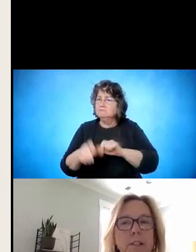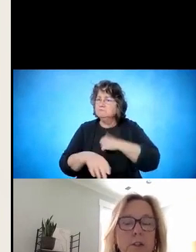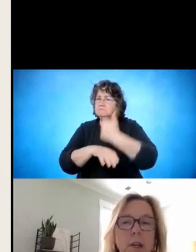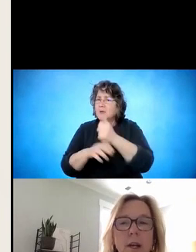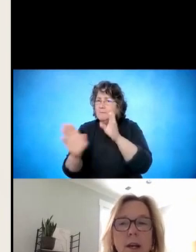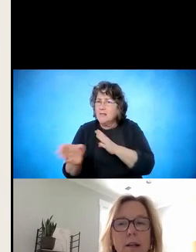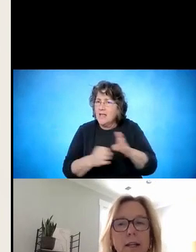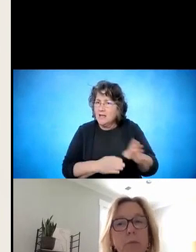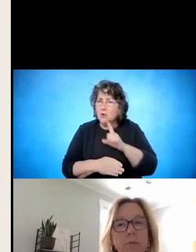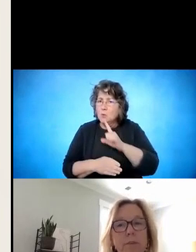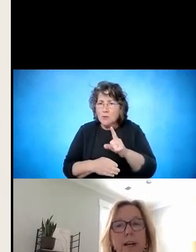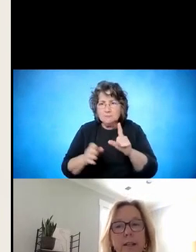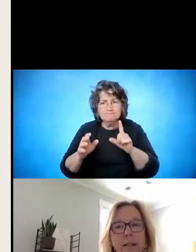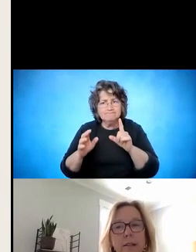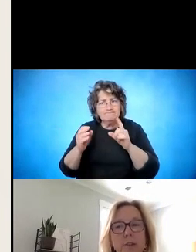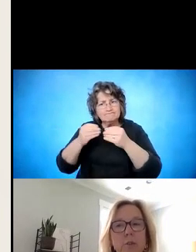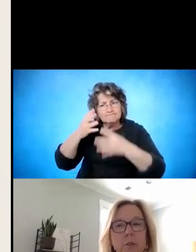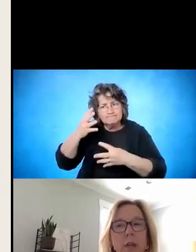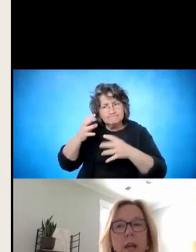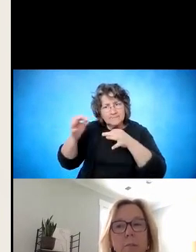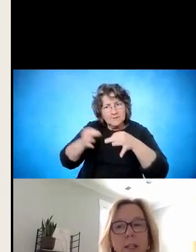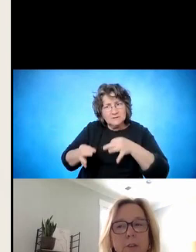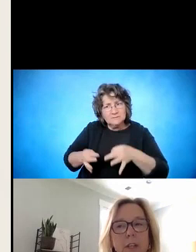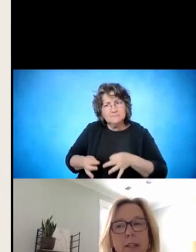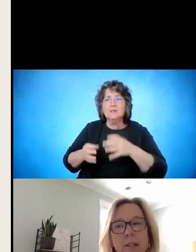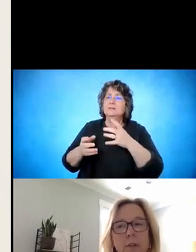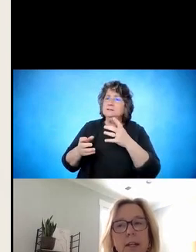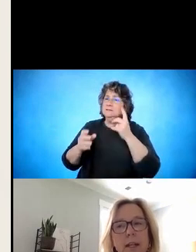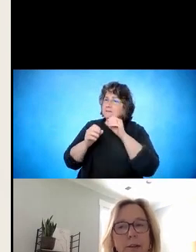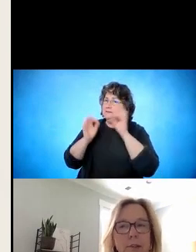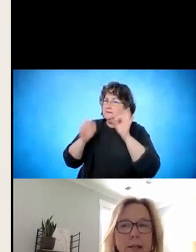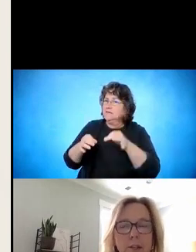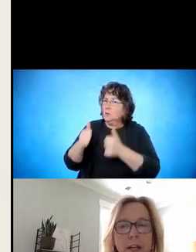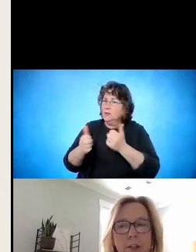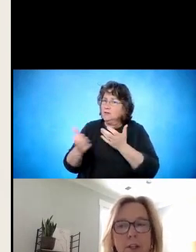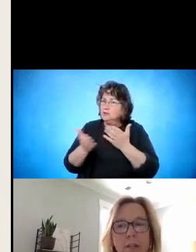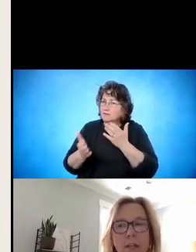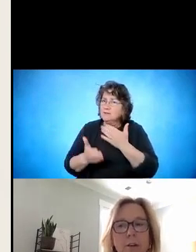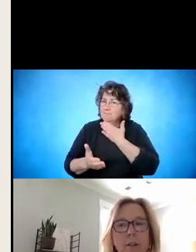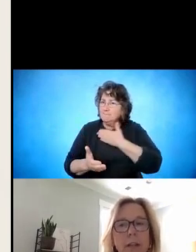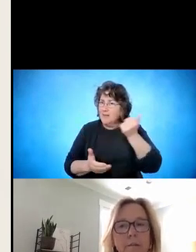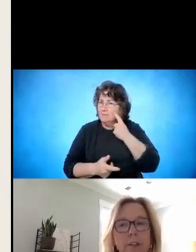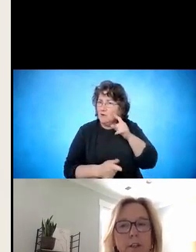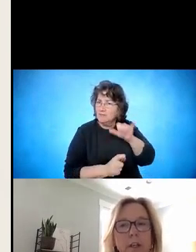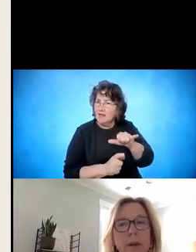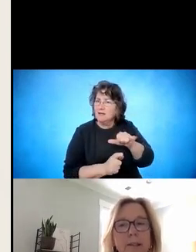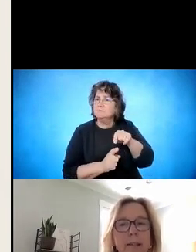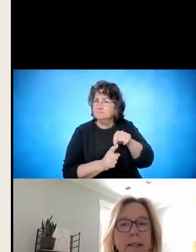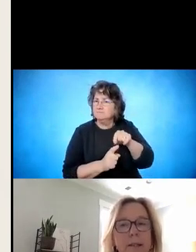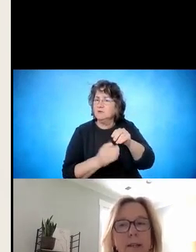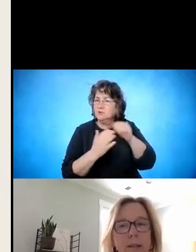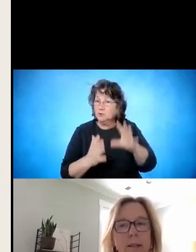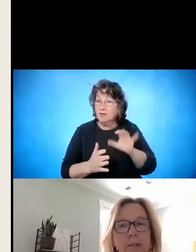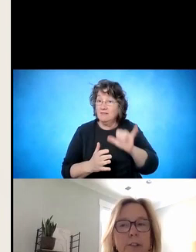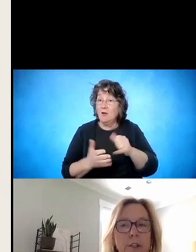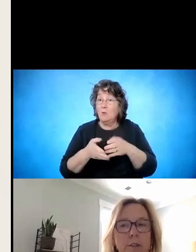services that will be provided in the school. By doing this, it really allows education and VR to leverage their capacities